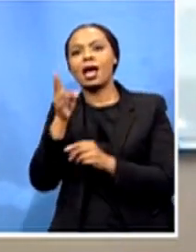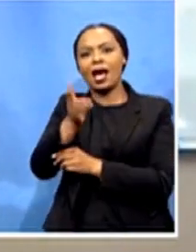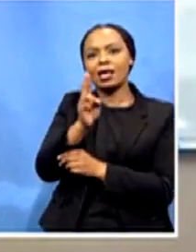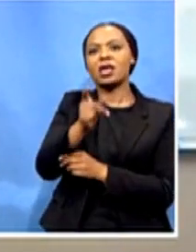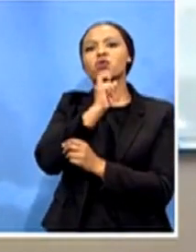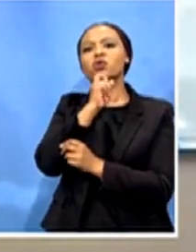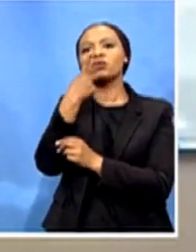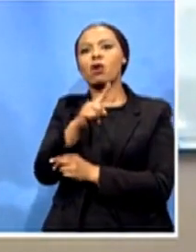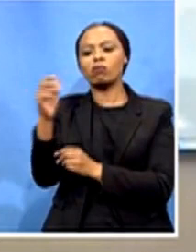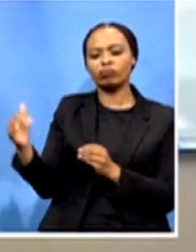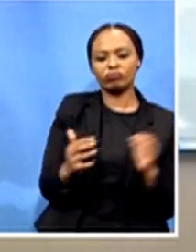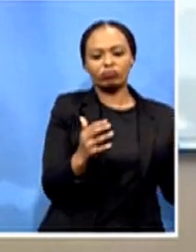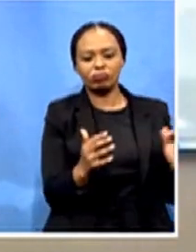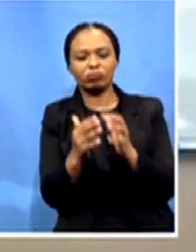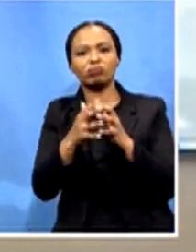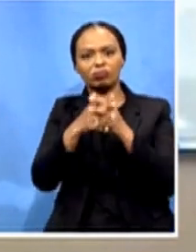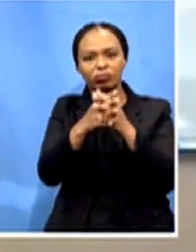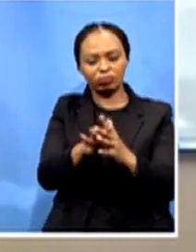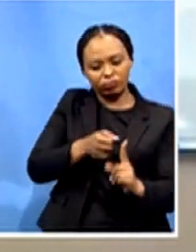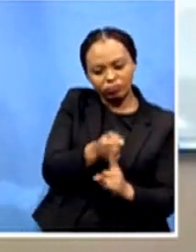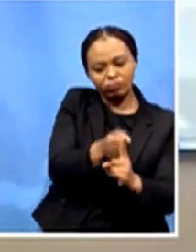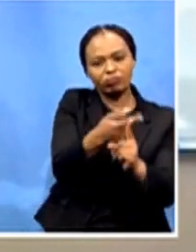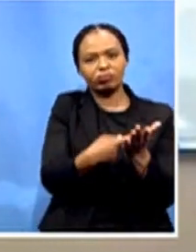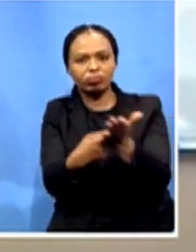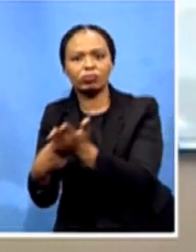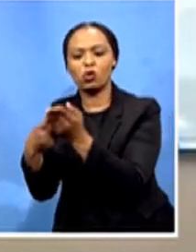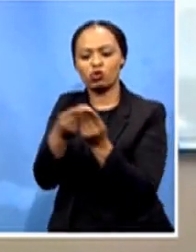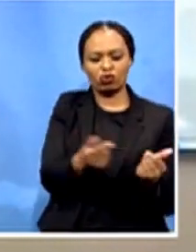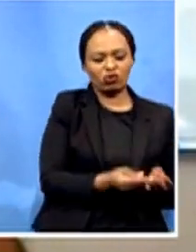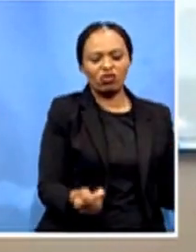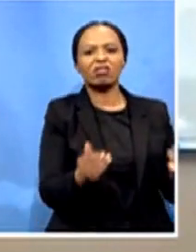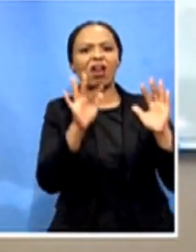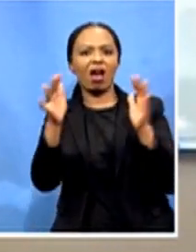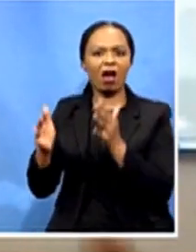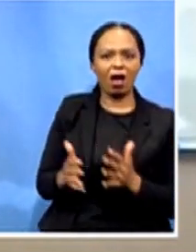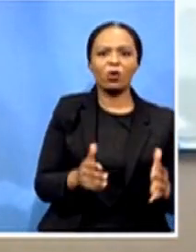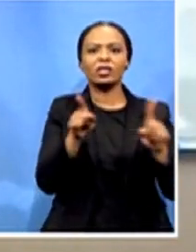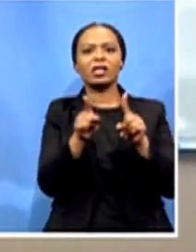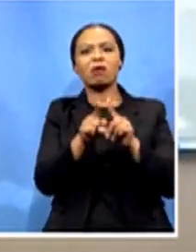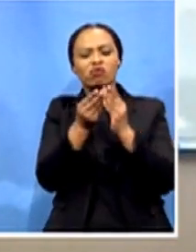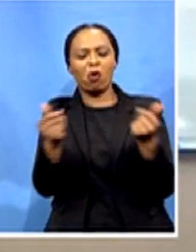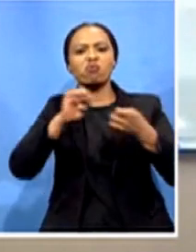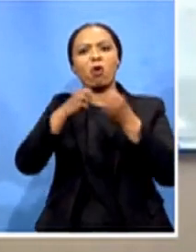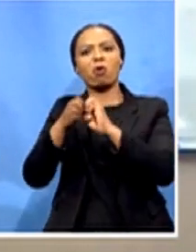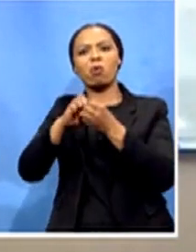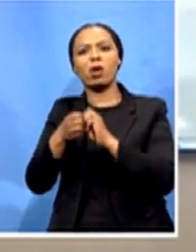think that is also encouraging and it also addresses this problem of us developing our solutions internally